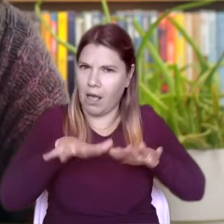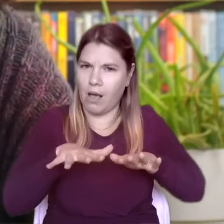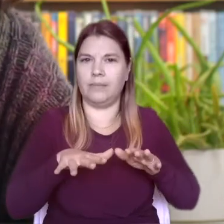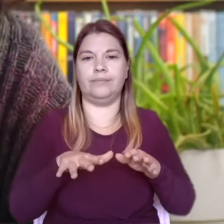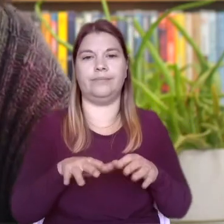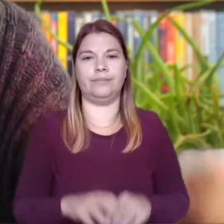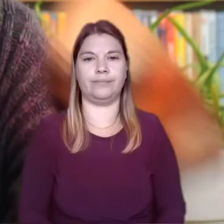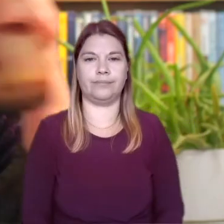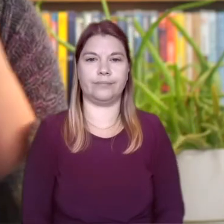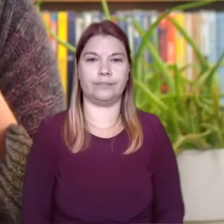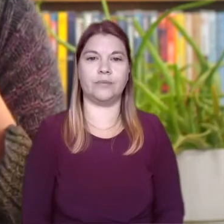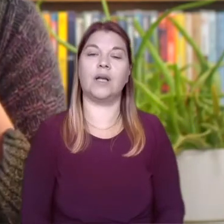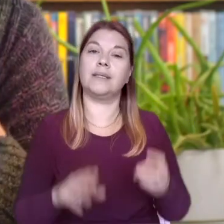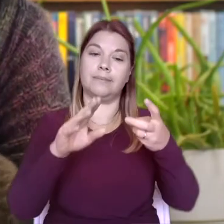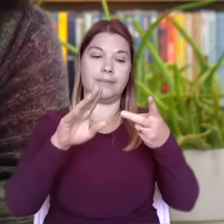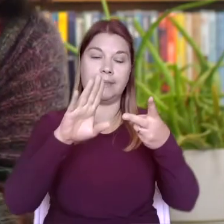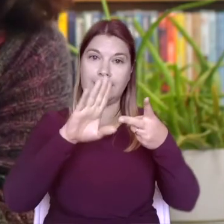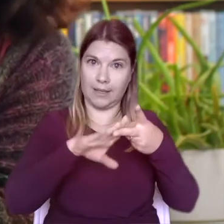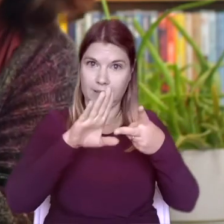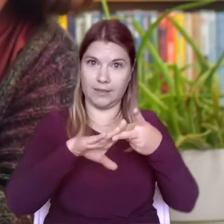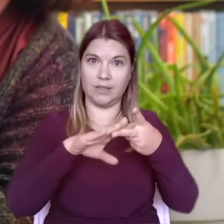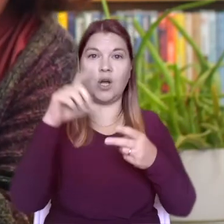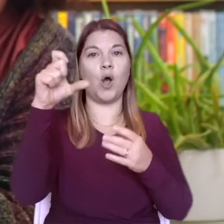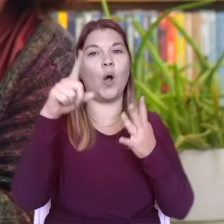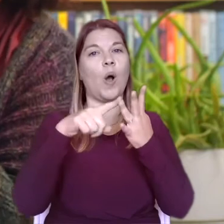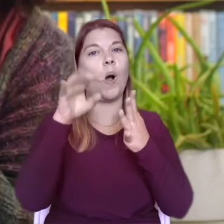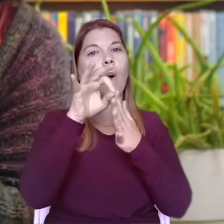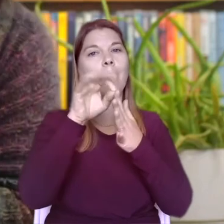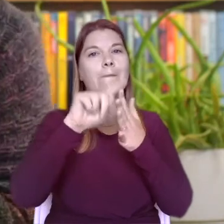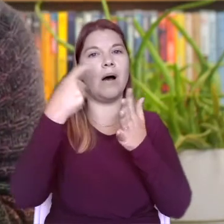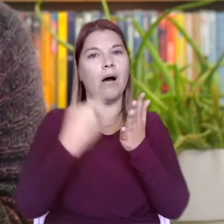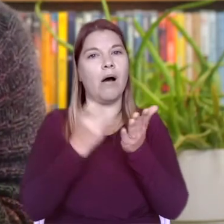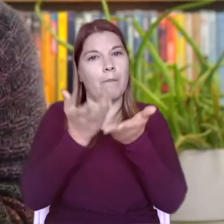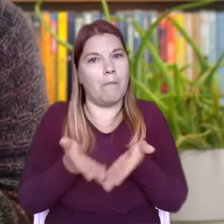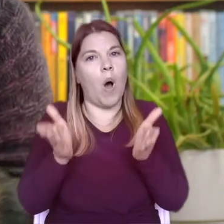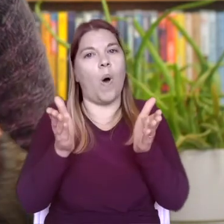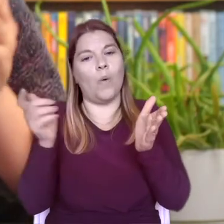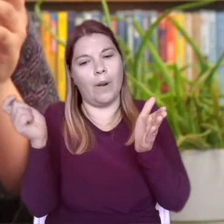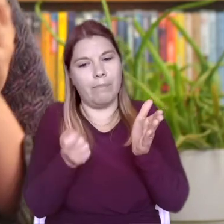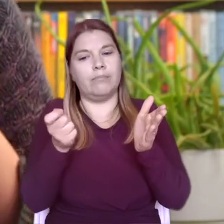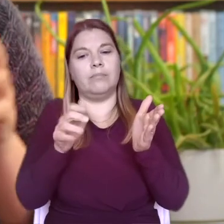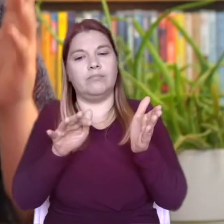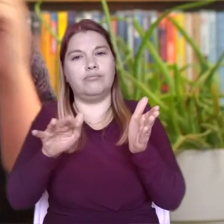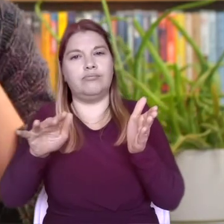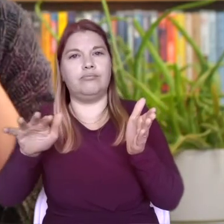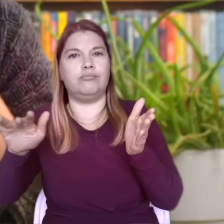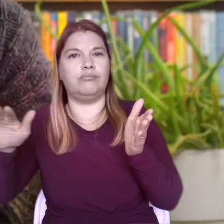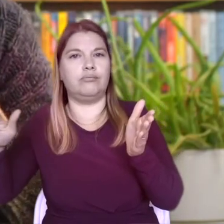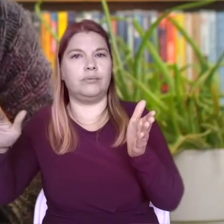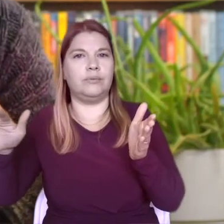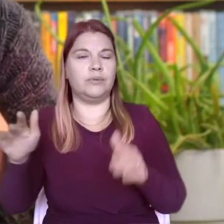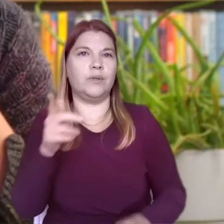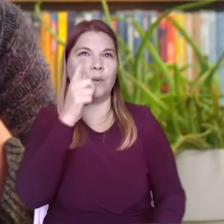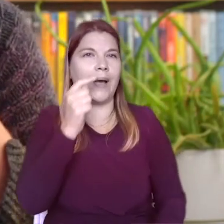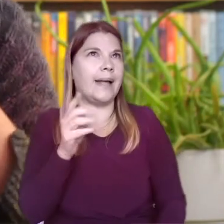now I'm picking up a copper bowl which also rings out when I hit it with the mallet as well as hearing the